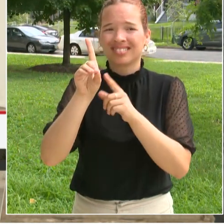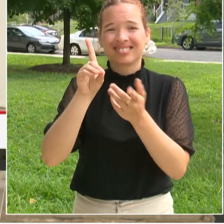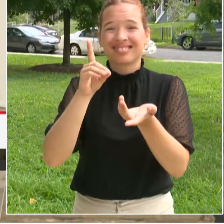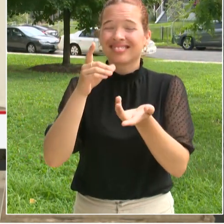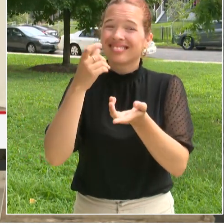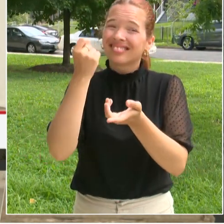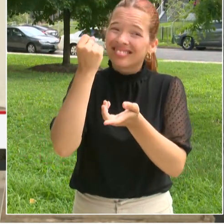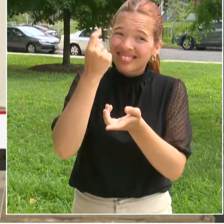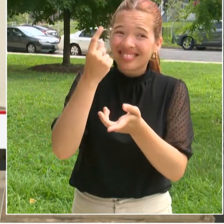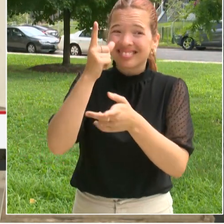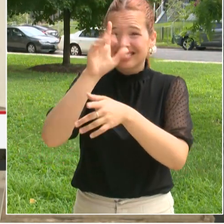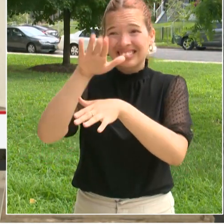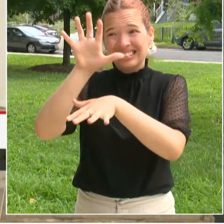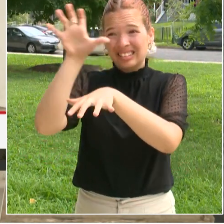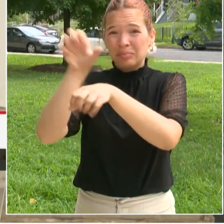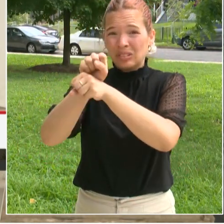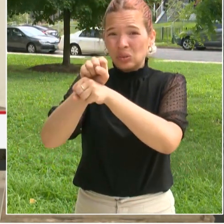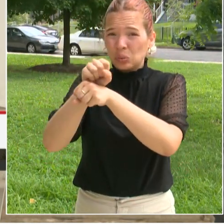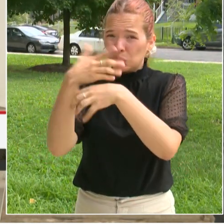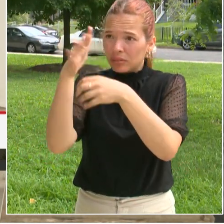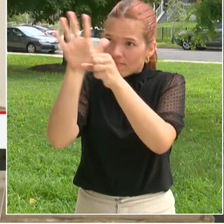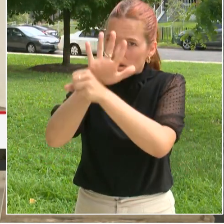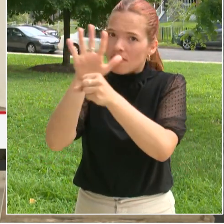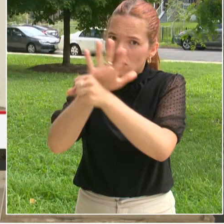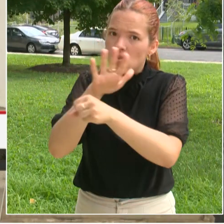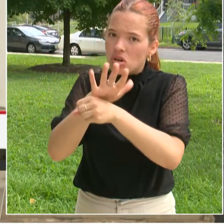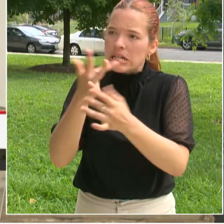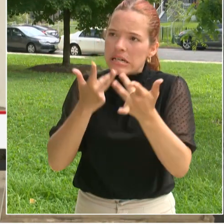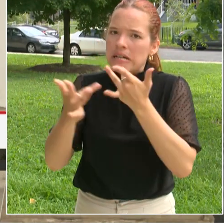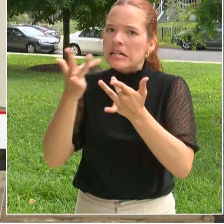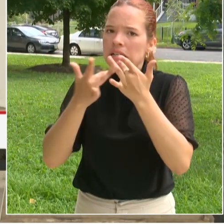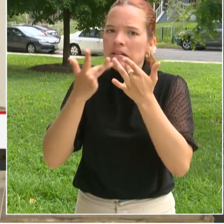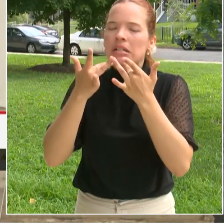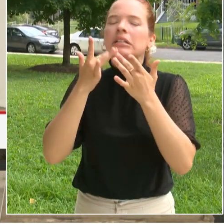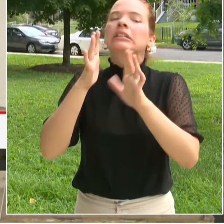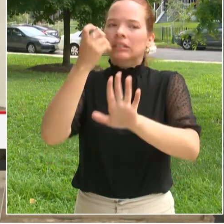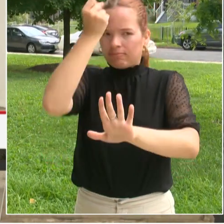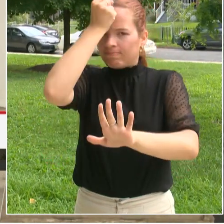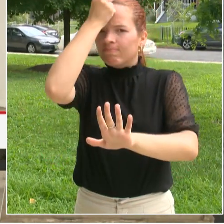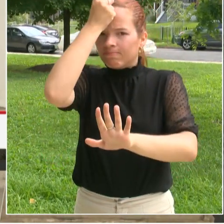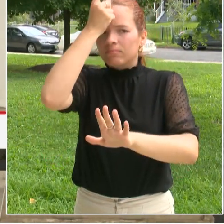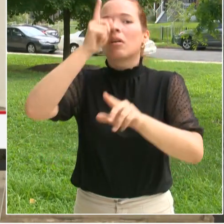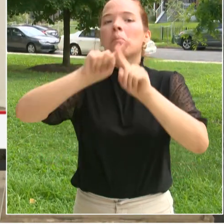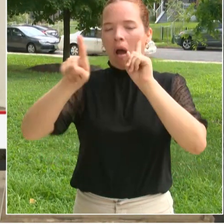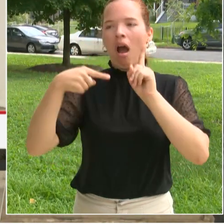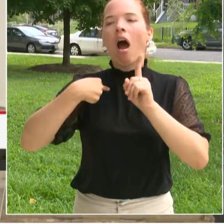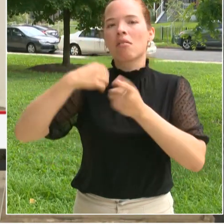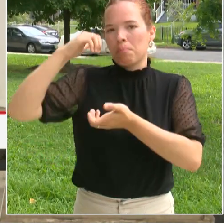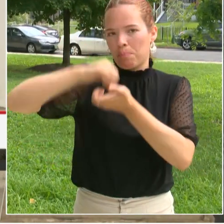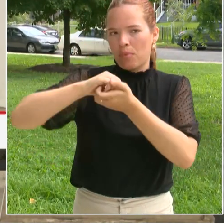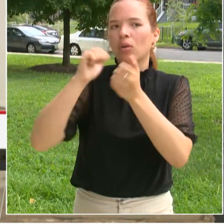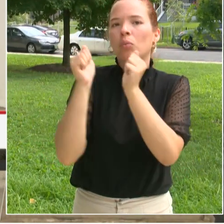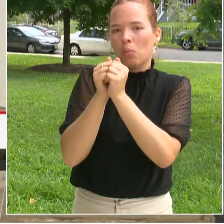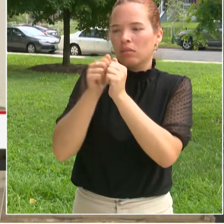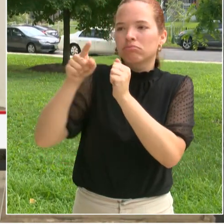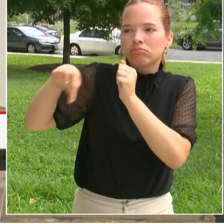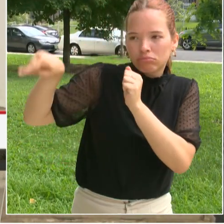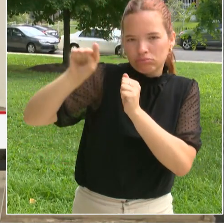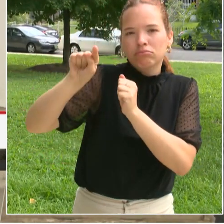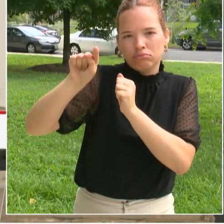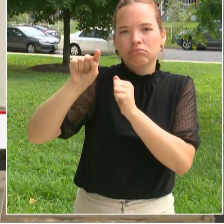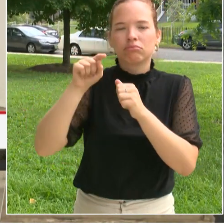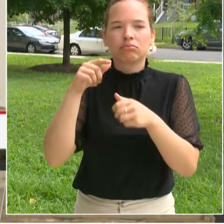Safeway and others are going to make available easy access vaccine appointments that you can make for your child to get compliant. So